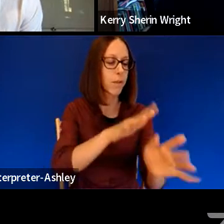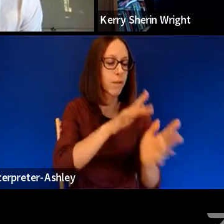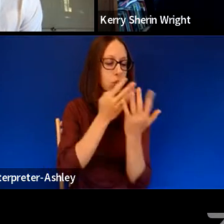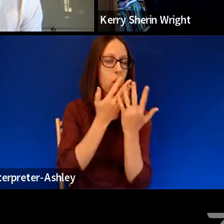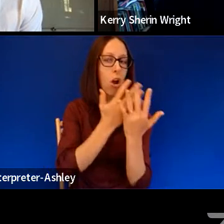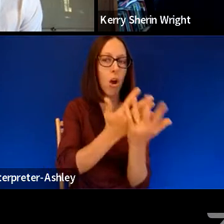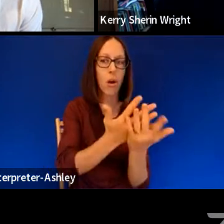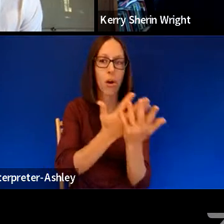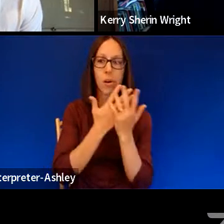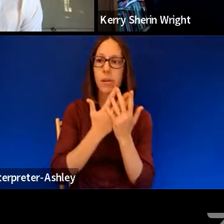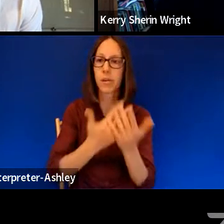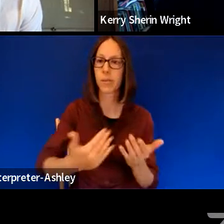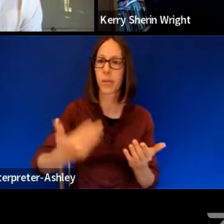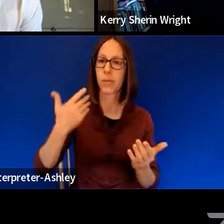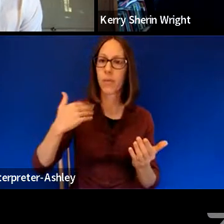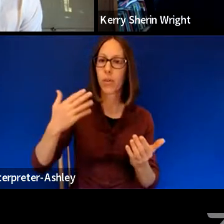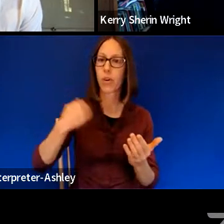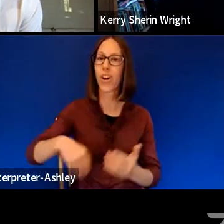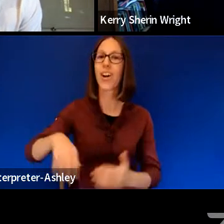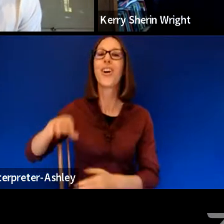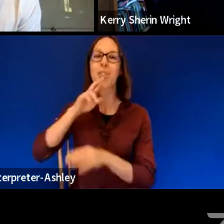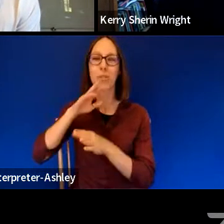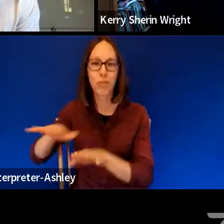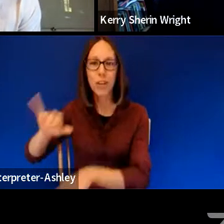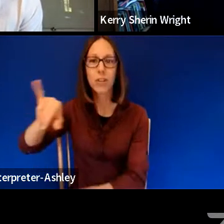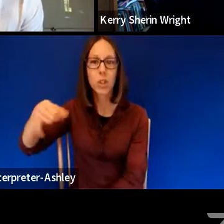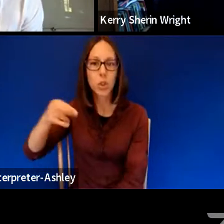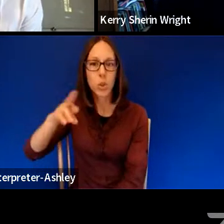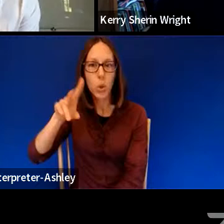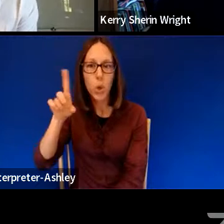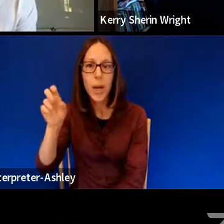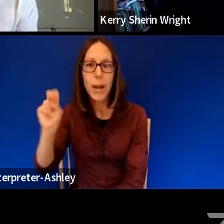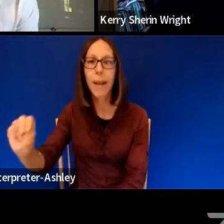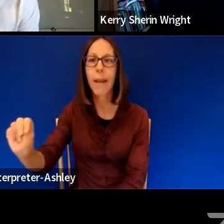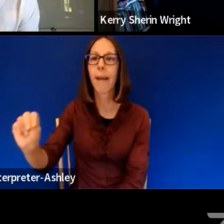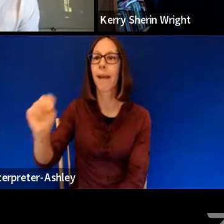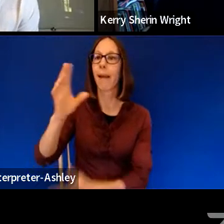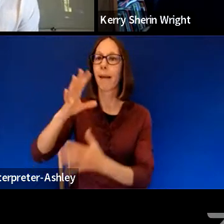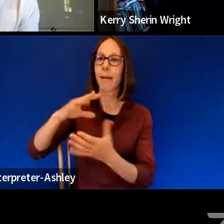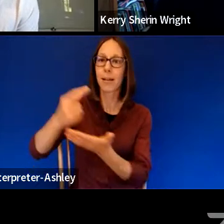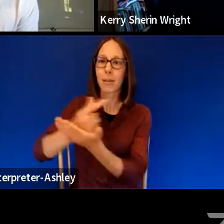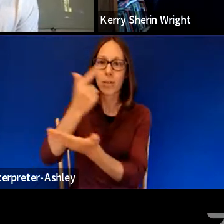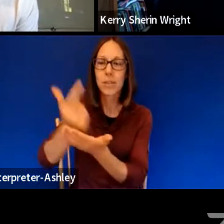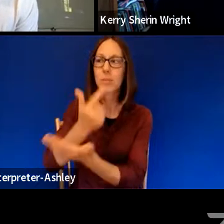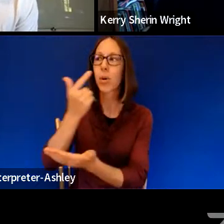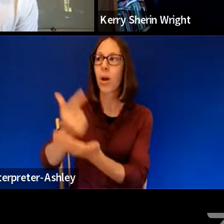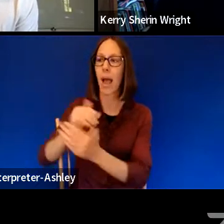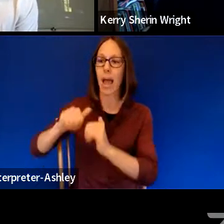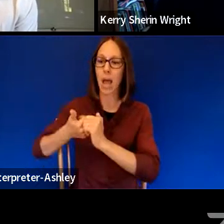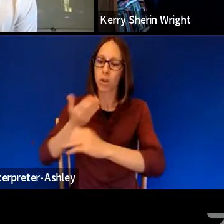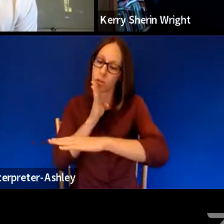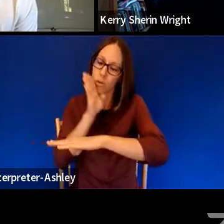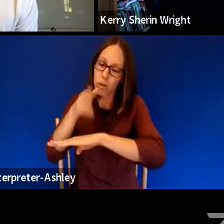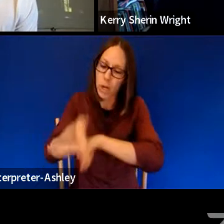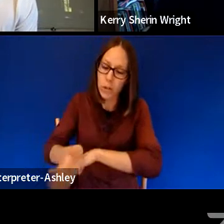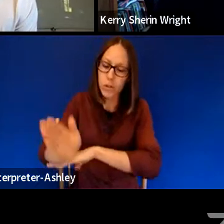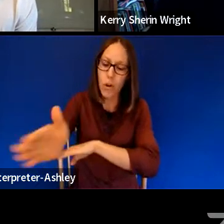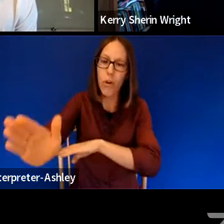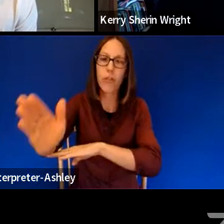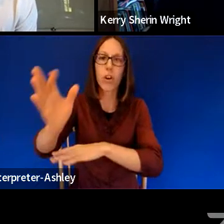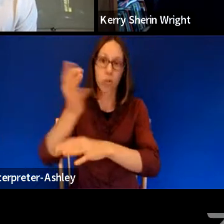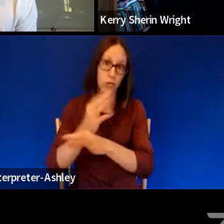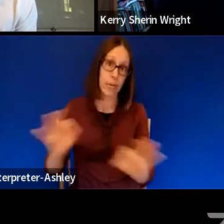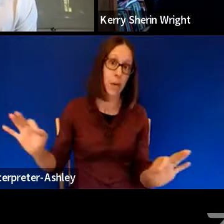uh, you know, the river Jordan, uh, the spirituals ways of crossing the river, which meant freedom and quite